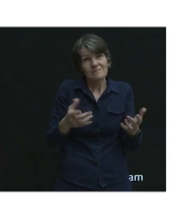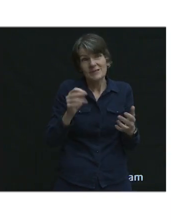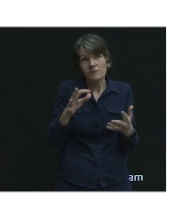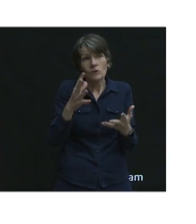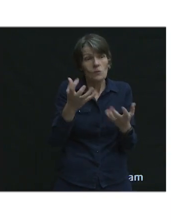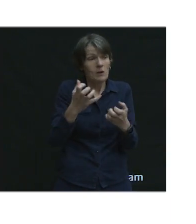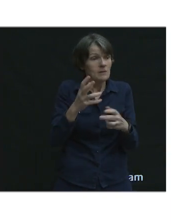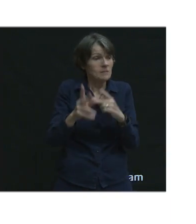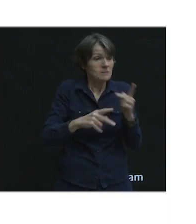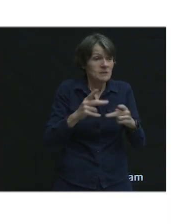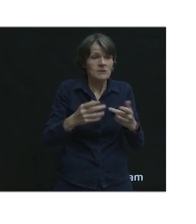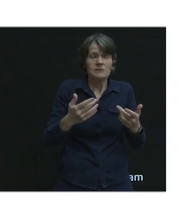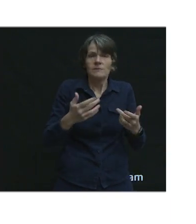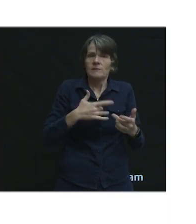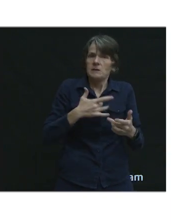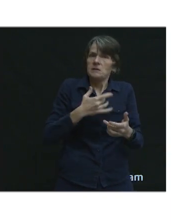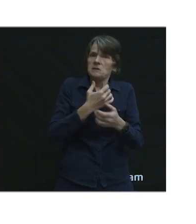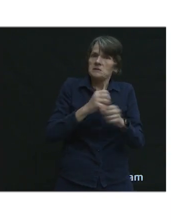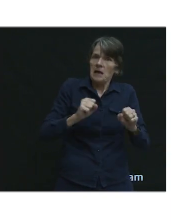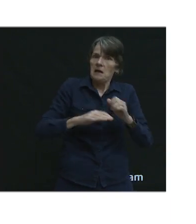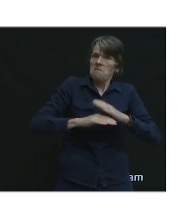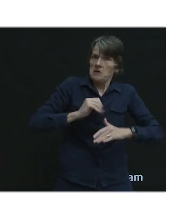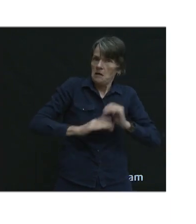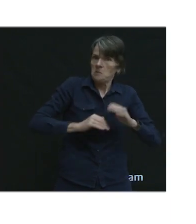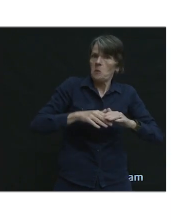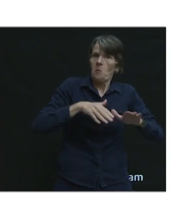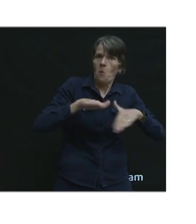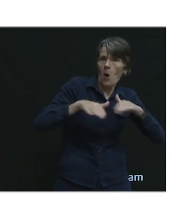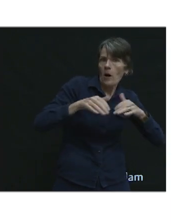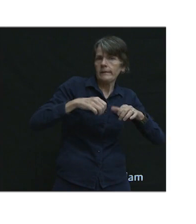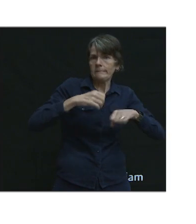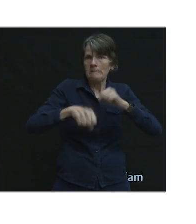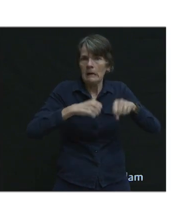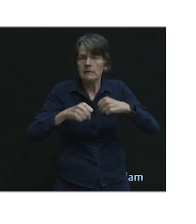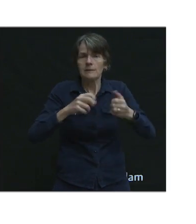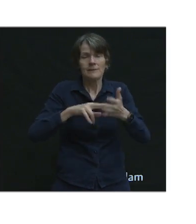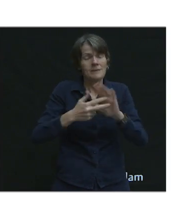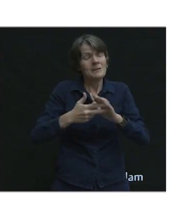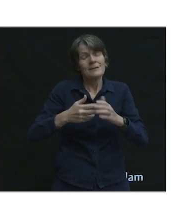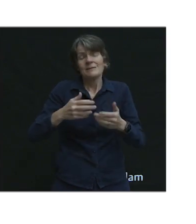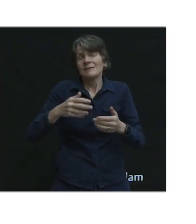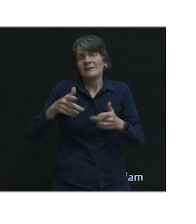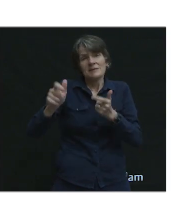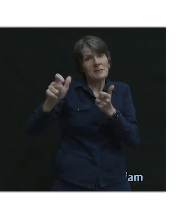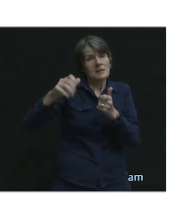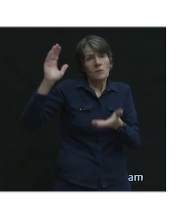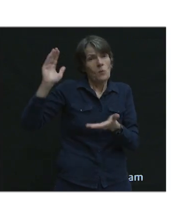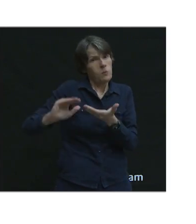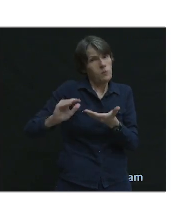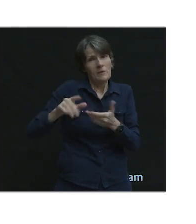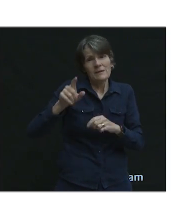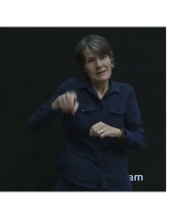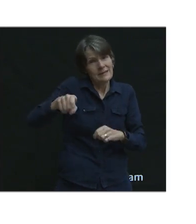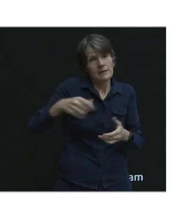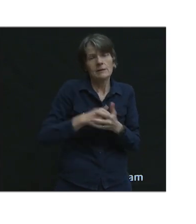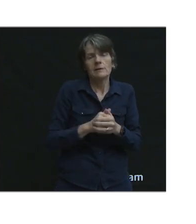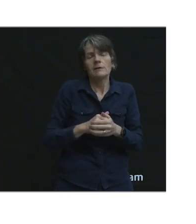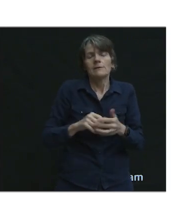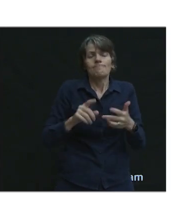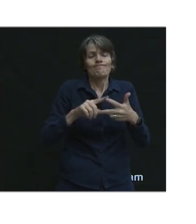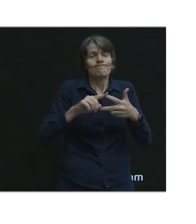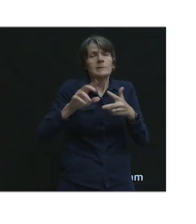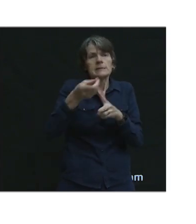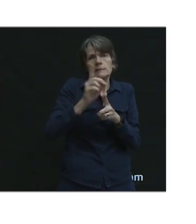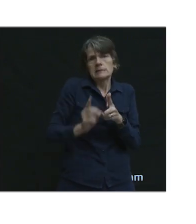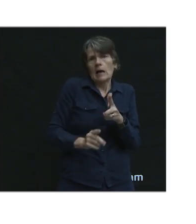safe and comfortable walking, cycling, and using transit. A second part is that design matters. So this is